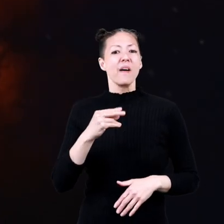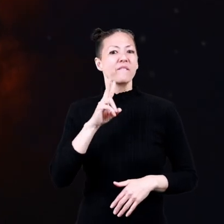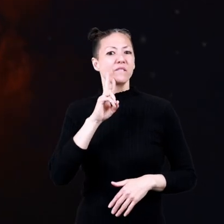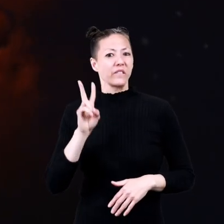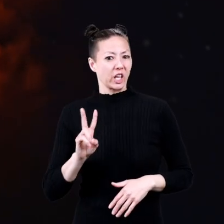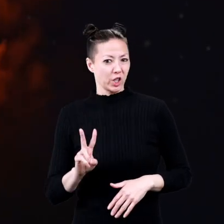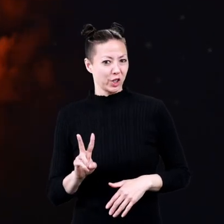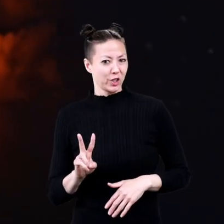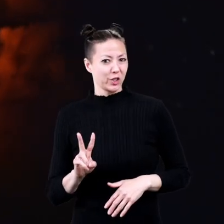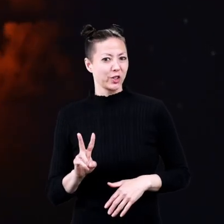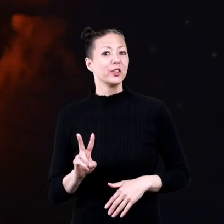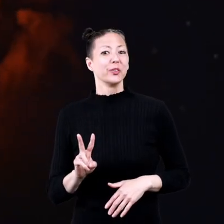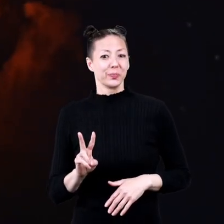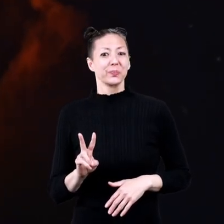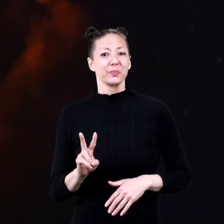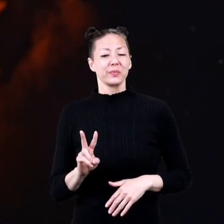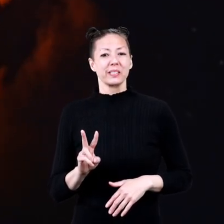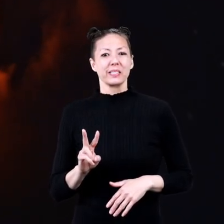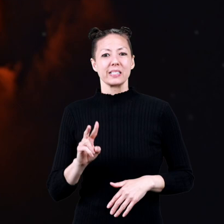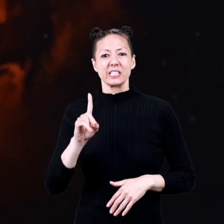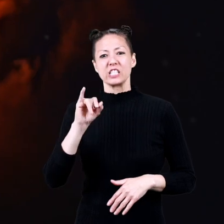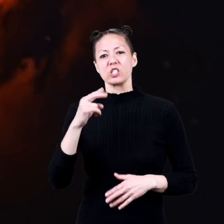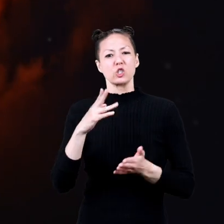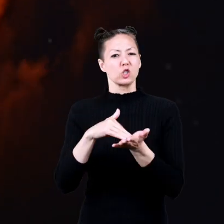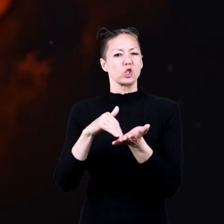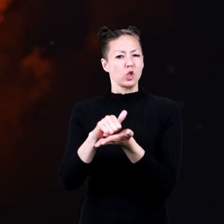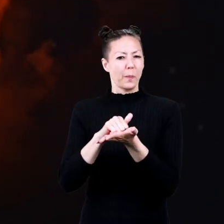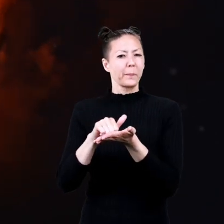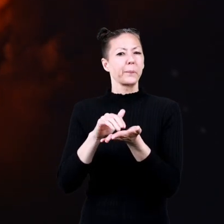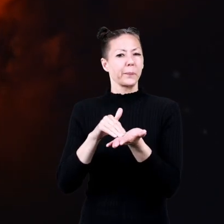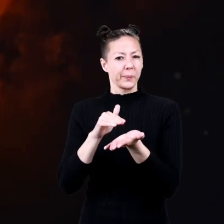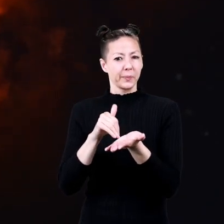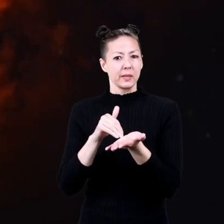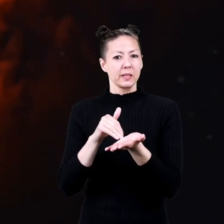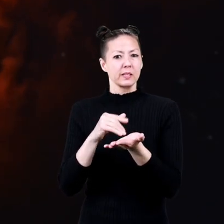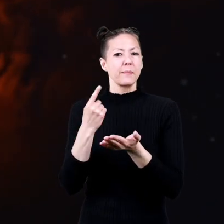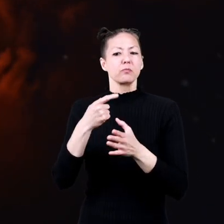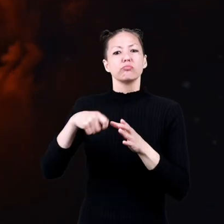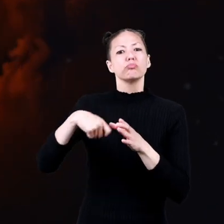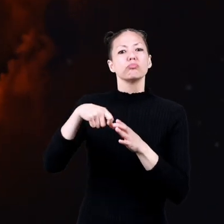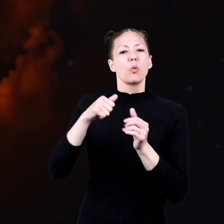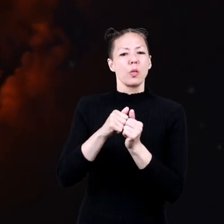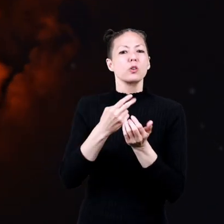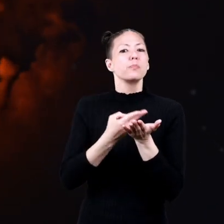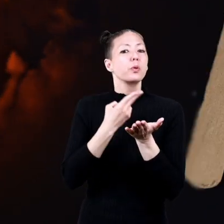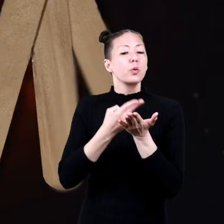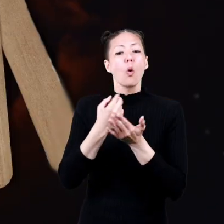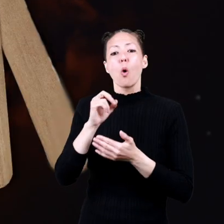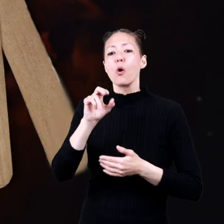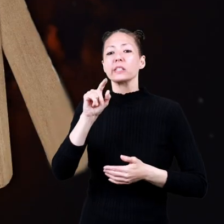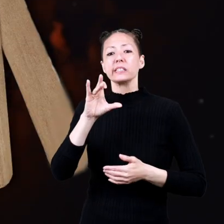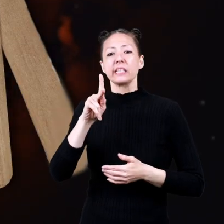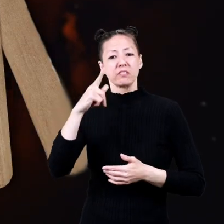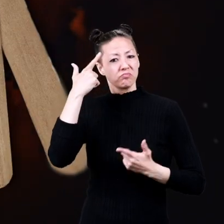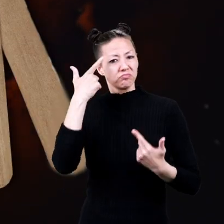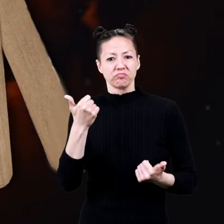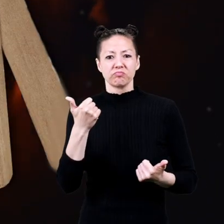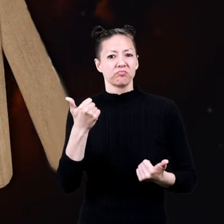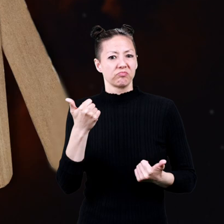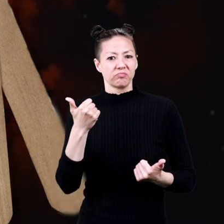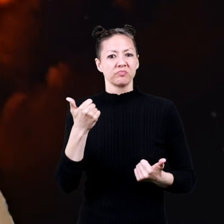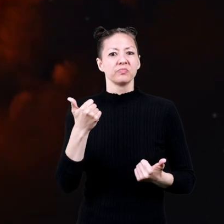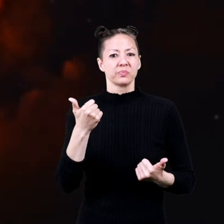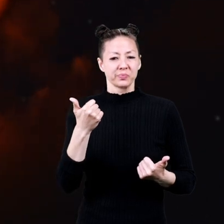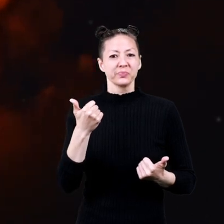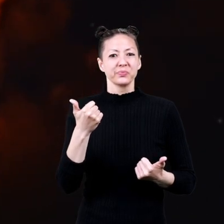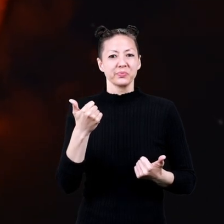white vinegar dish soap and something to stir with like a spoon or a stick